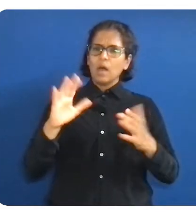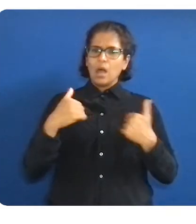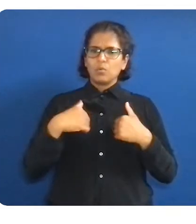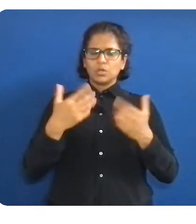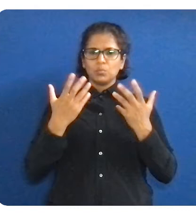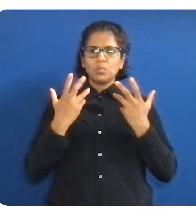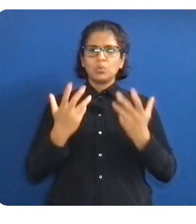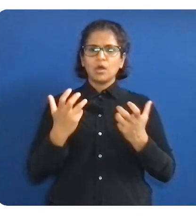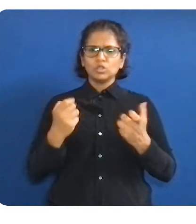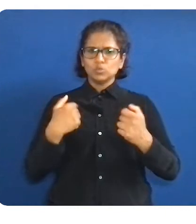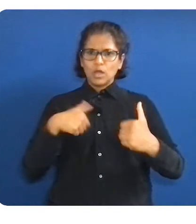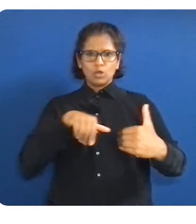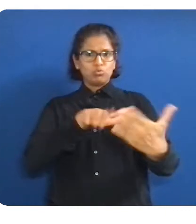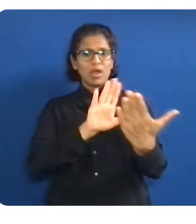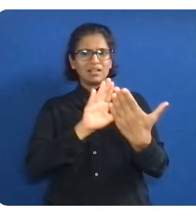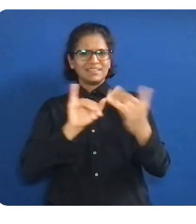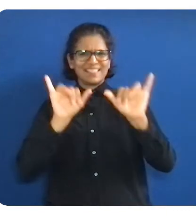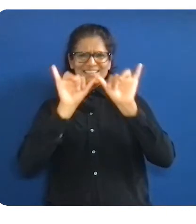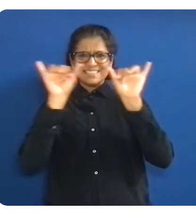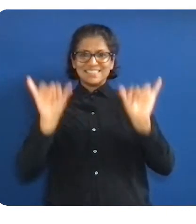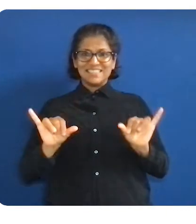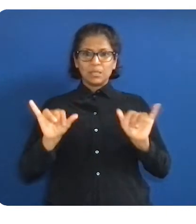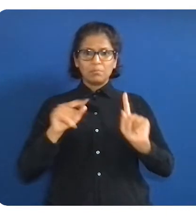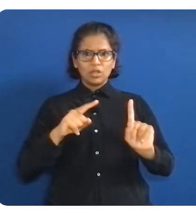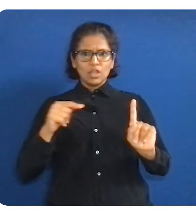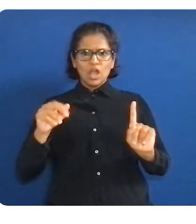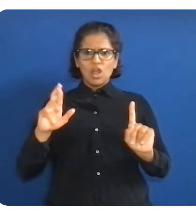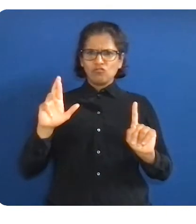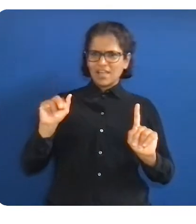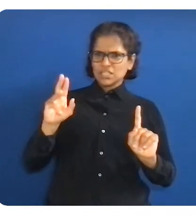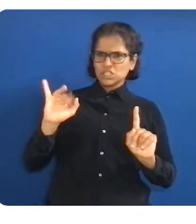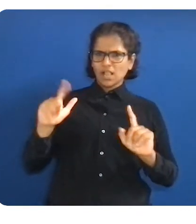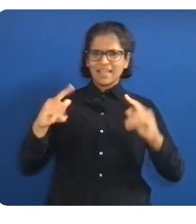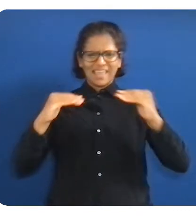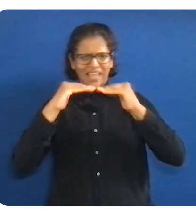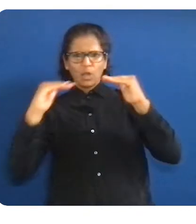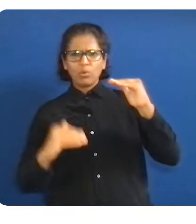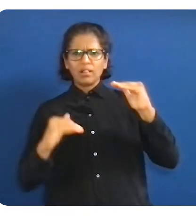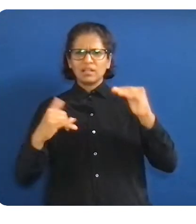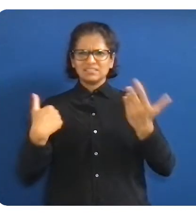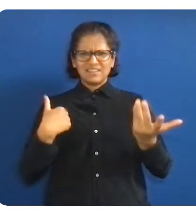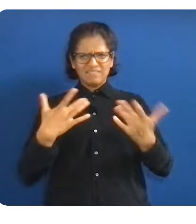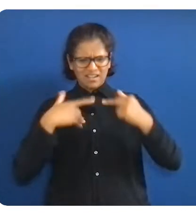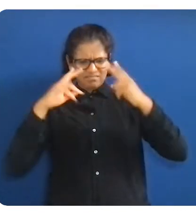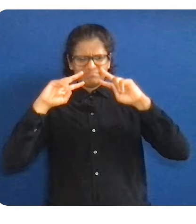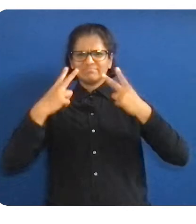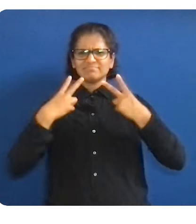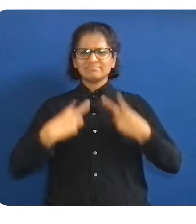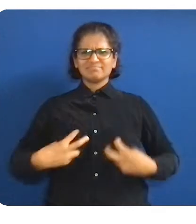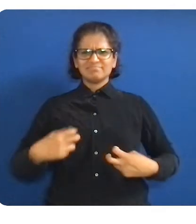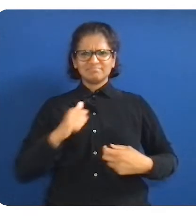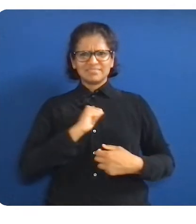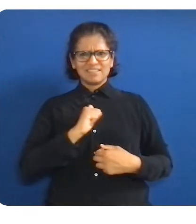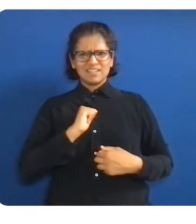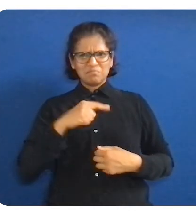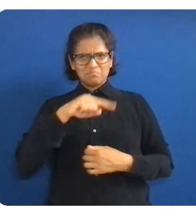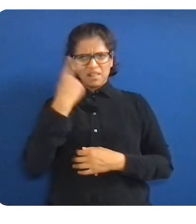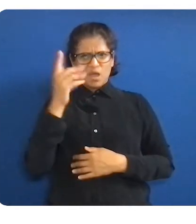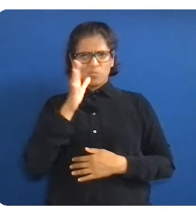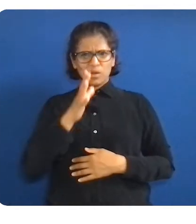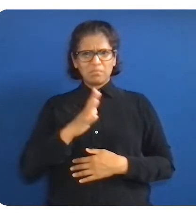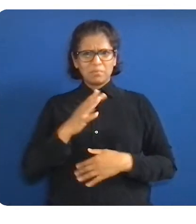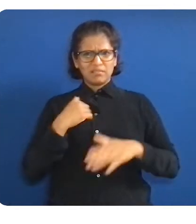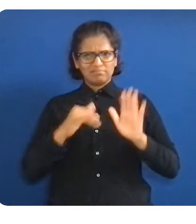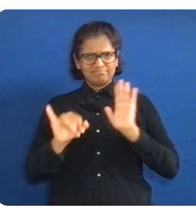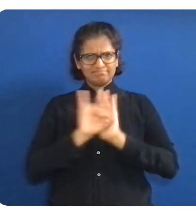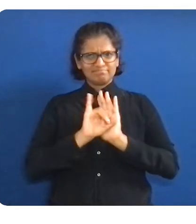racial equity and address the systemic and structural barriers, I needed to reconcile the most vulnerable parts of